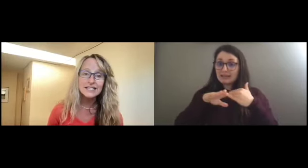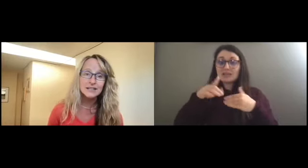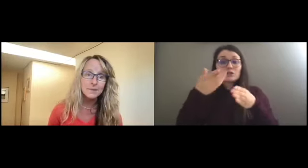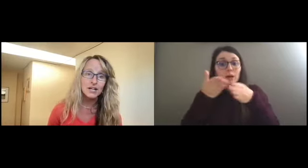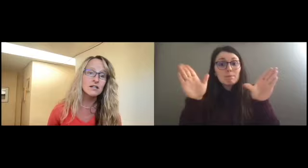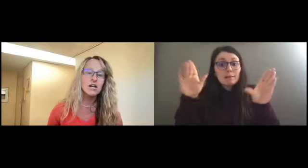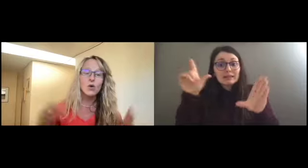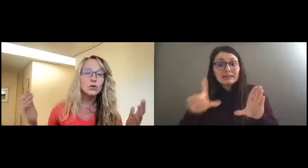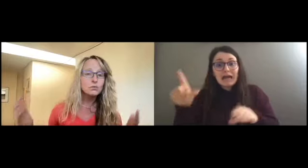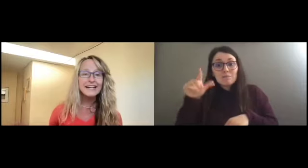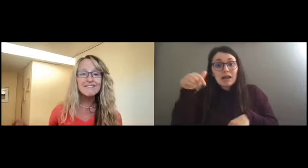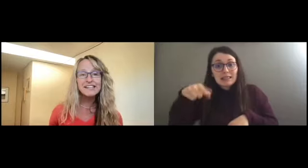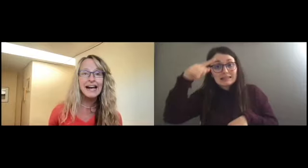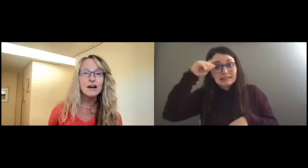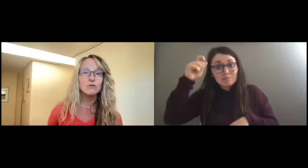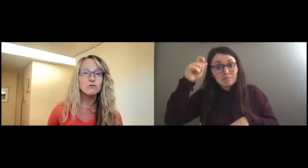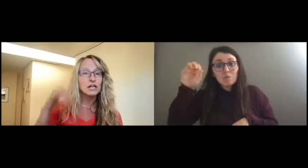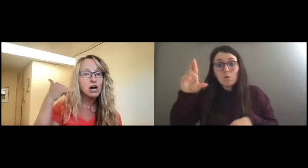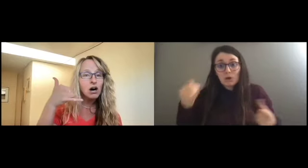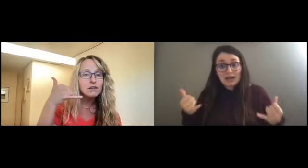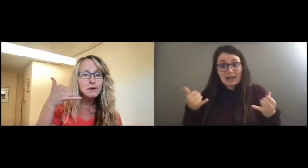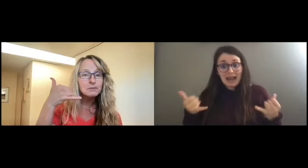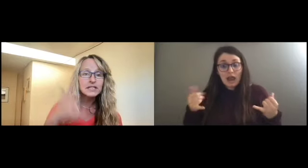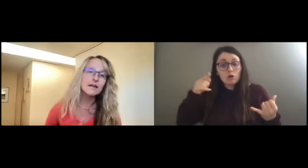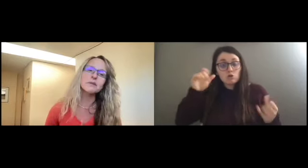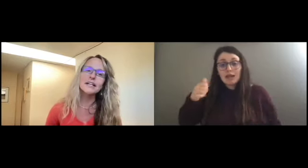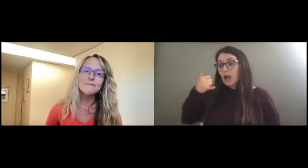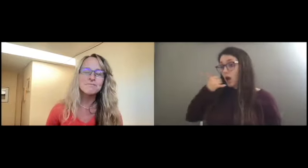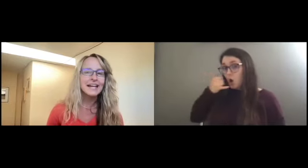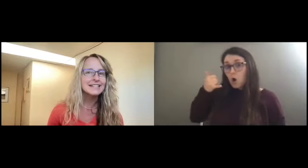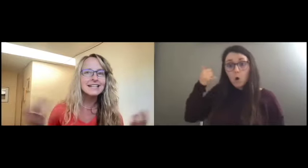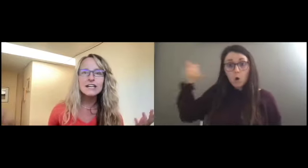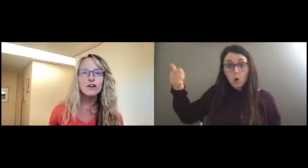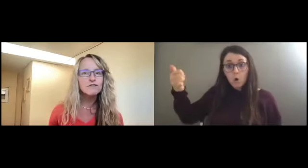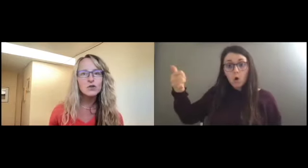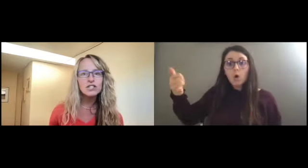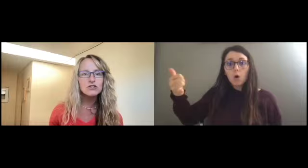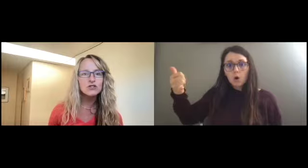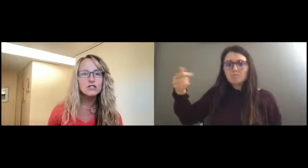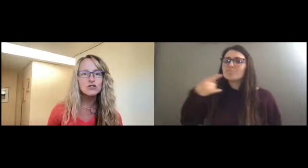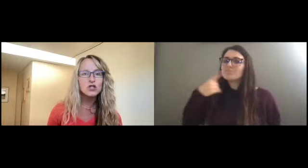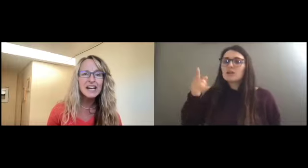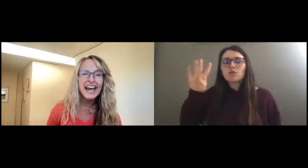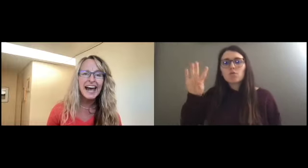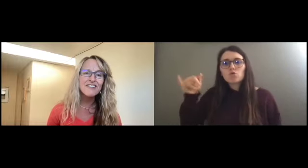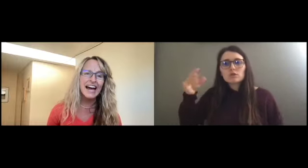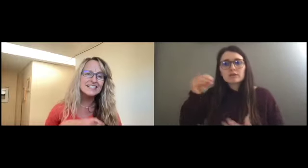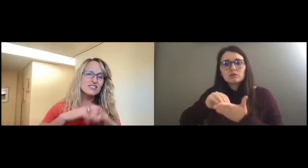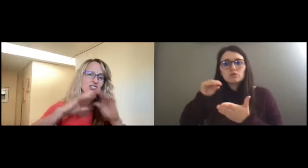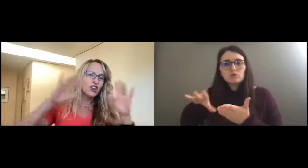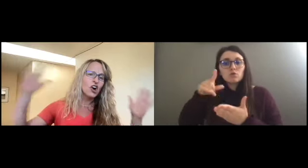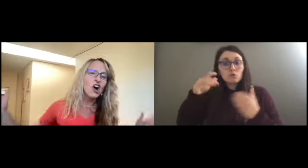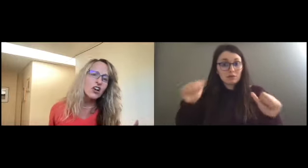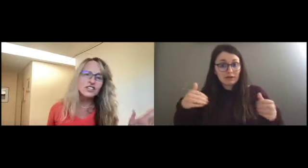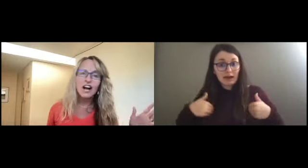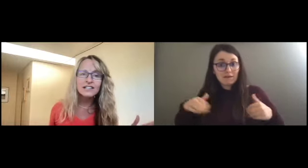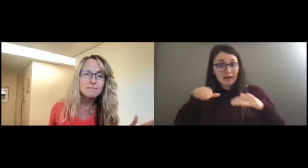this summer or right even now. You can call the public library and say you're a 4J student. So you can have access